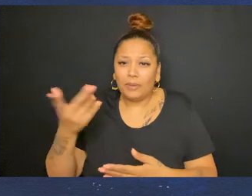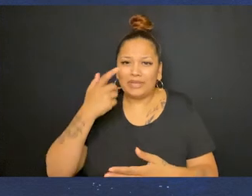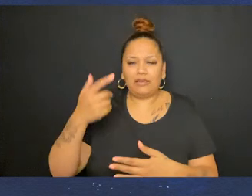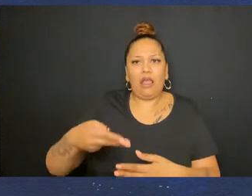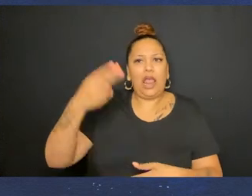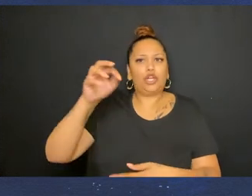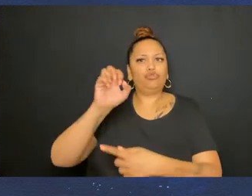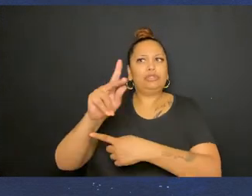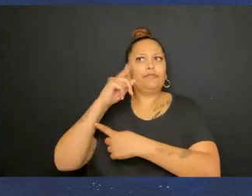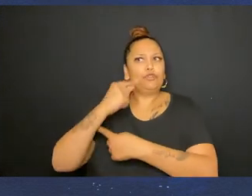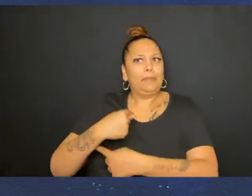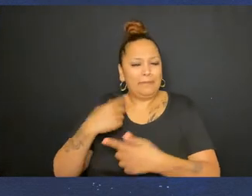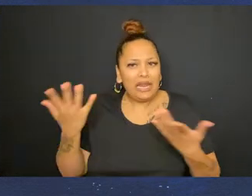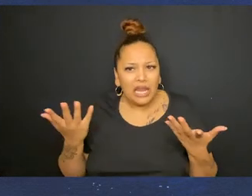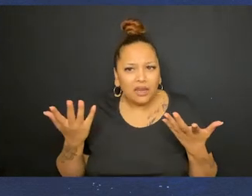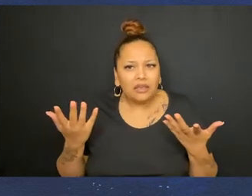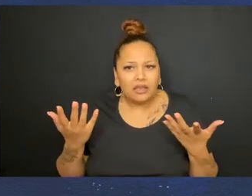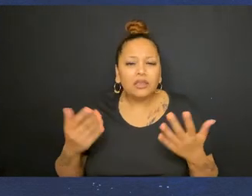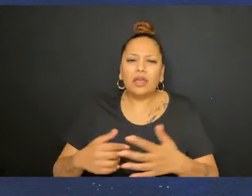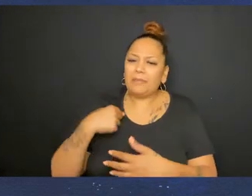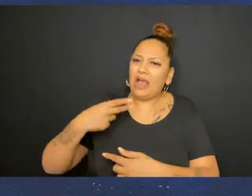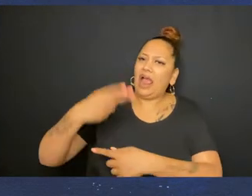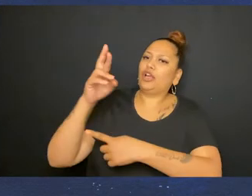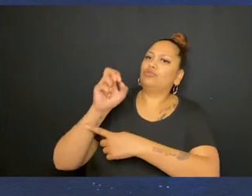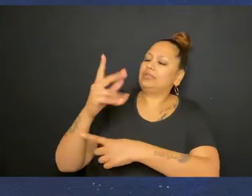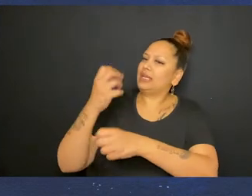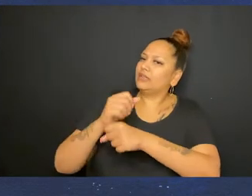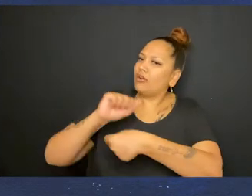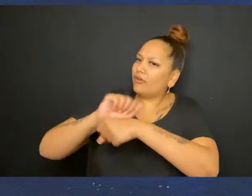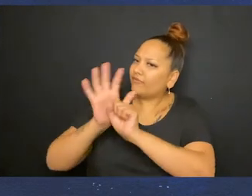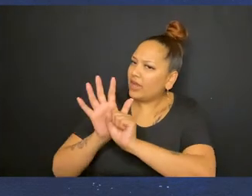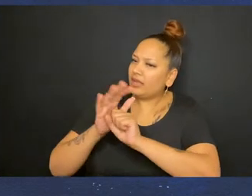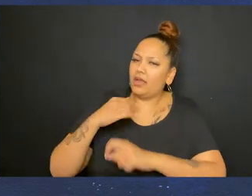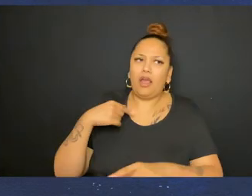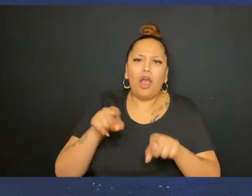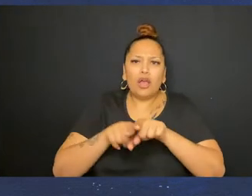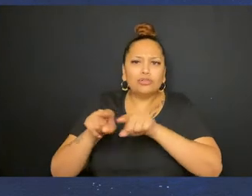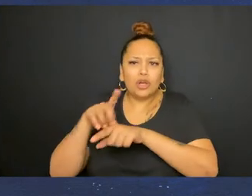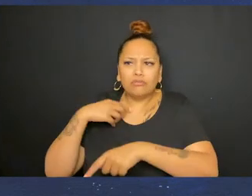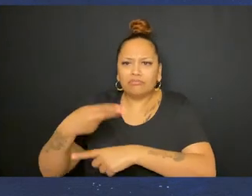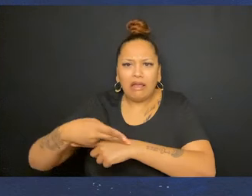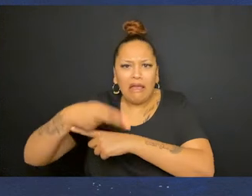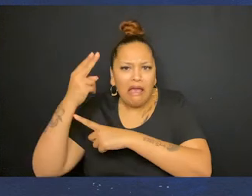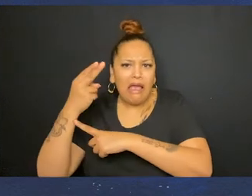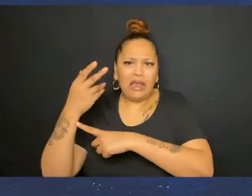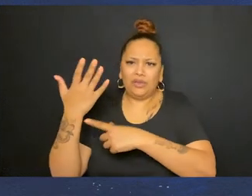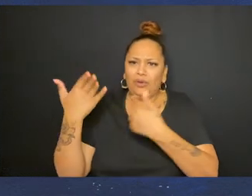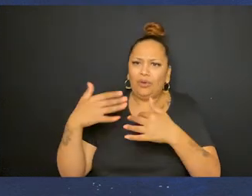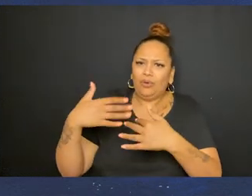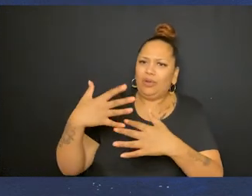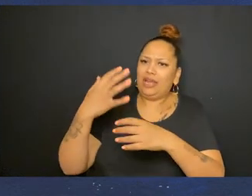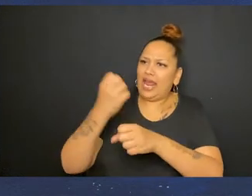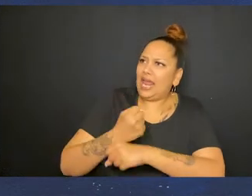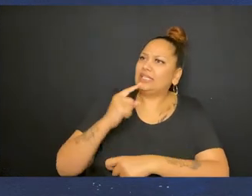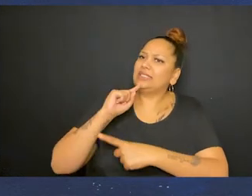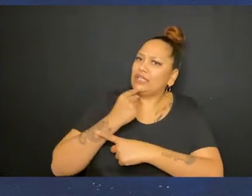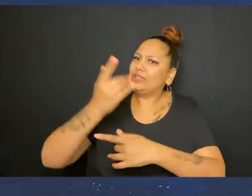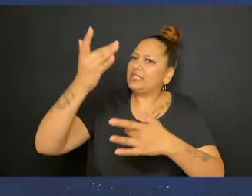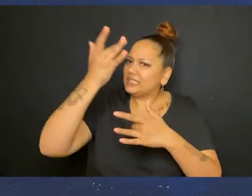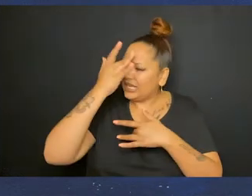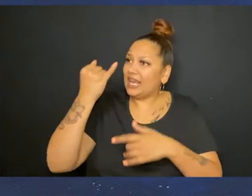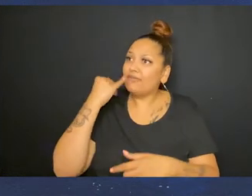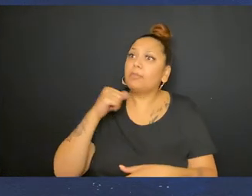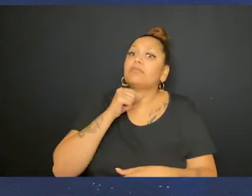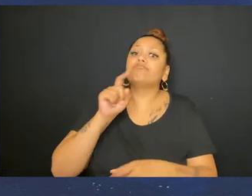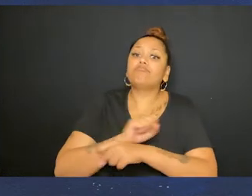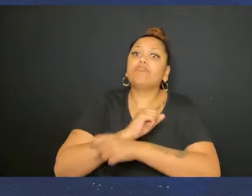This is because it would be extremely risky for me to do so. I am at a higher risk of getting COVID and I'm also at a higher risk of getting